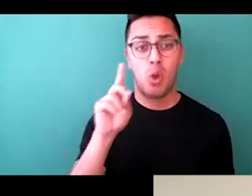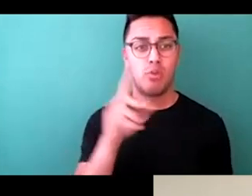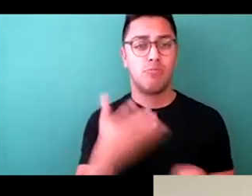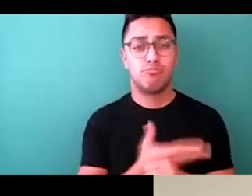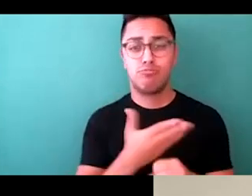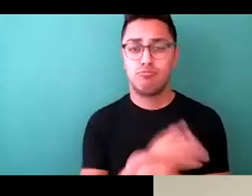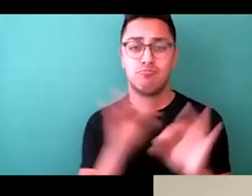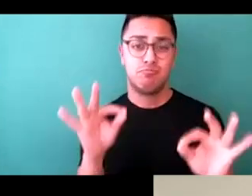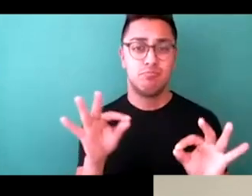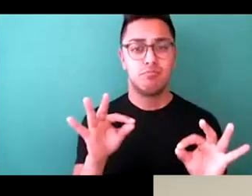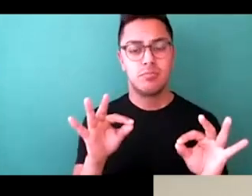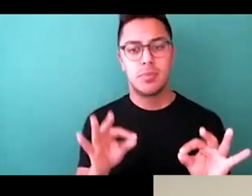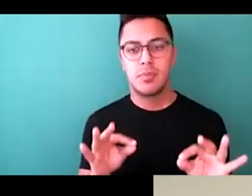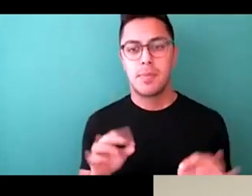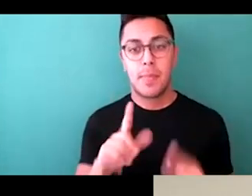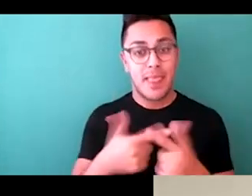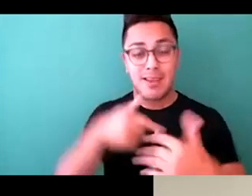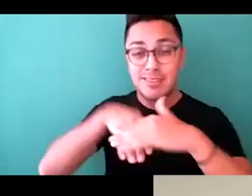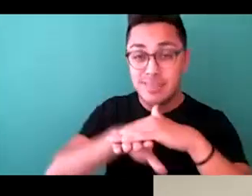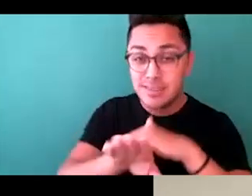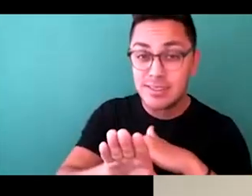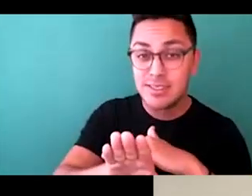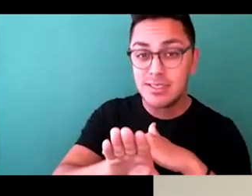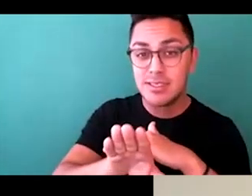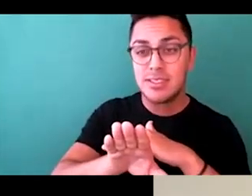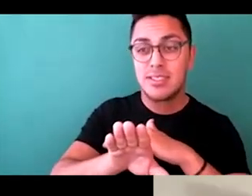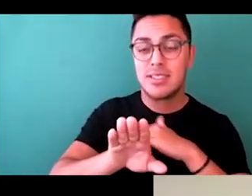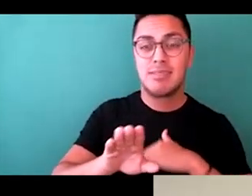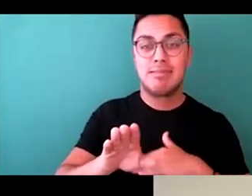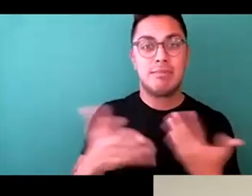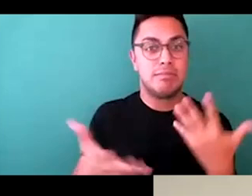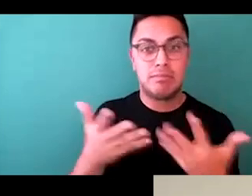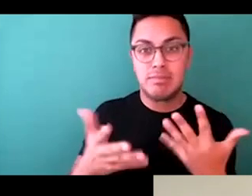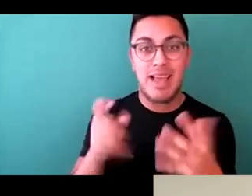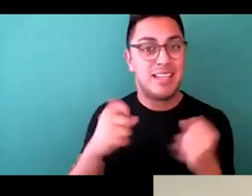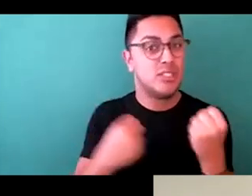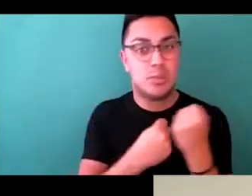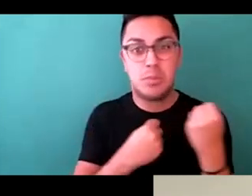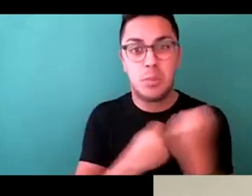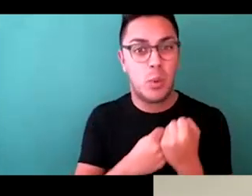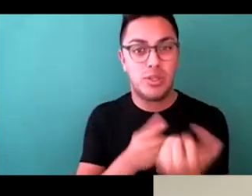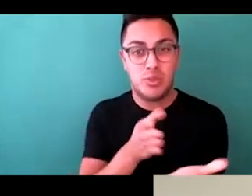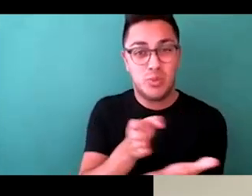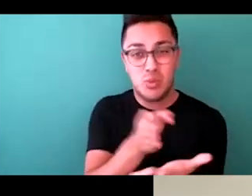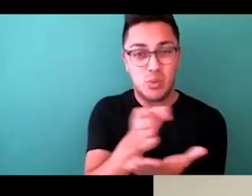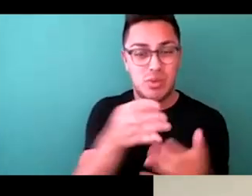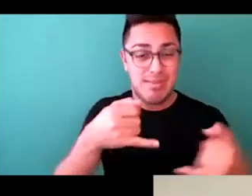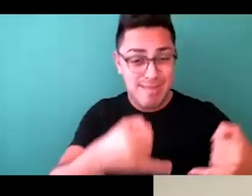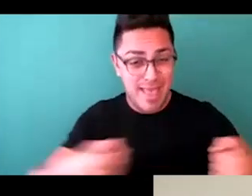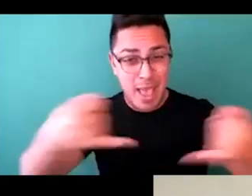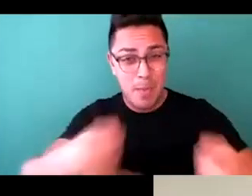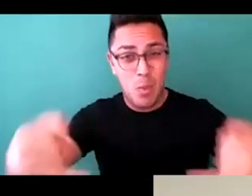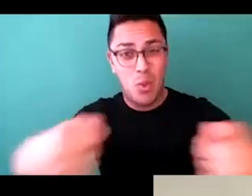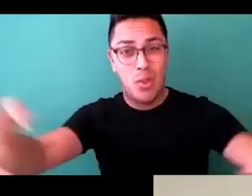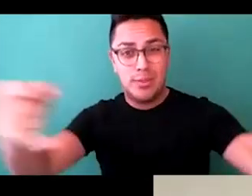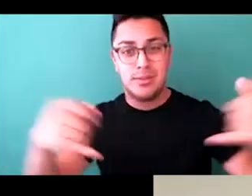But then it's like we walk in and I'm like, okay, but like I can't, like I need support to get through these cables. And, you know, oftentimes